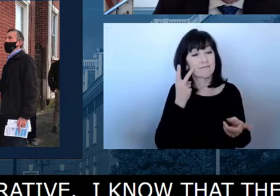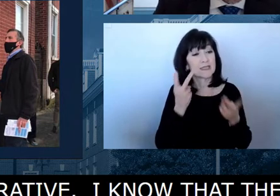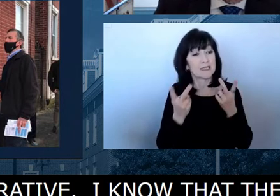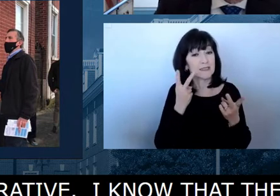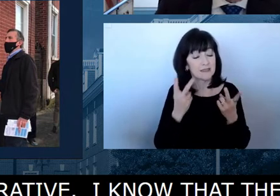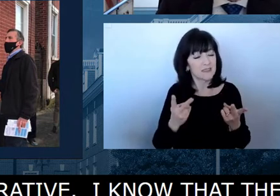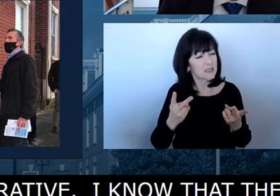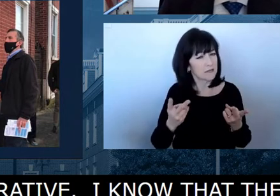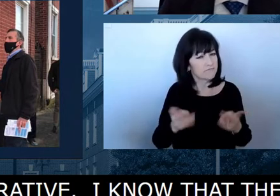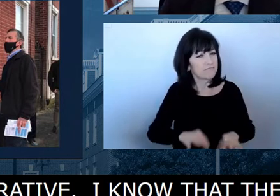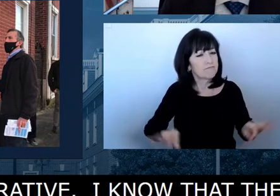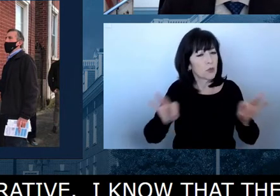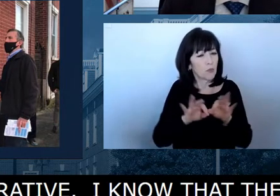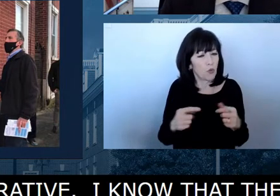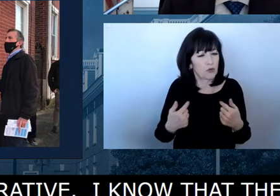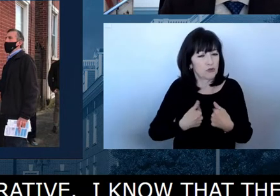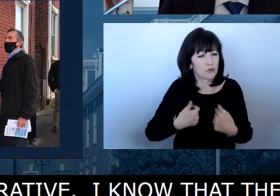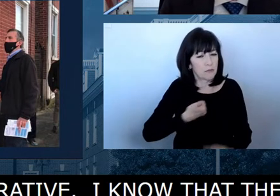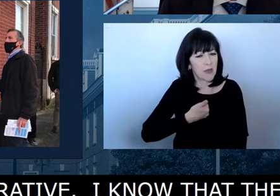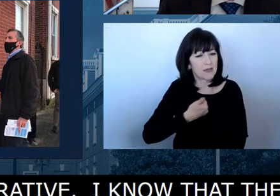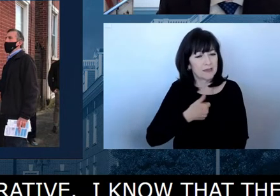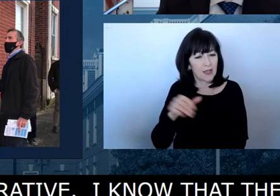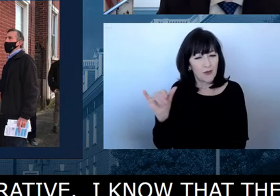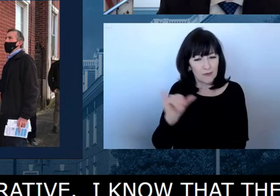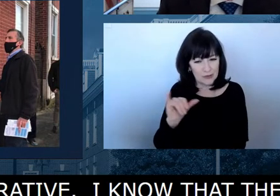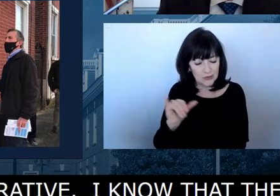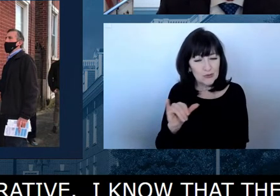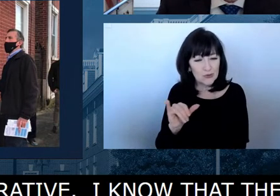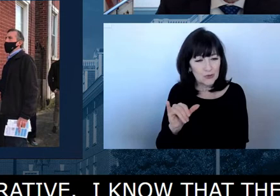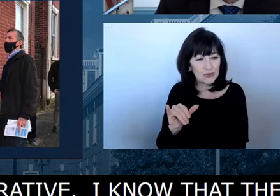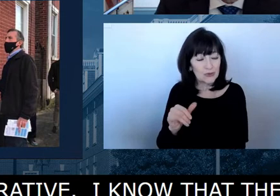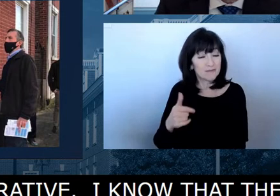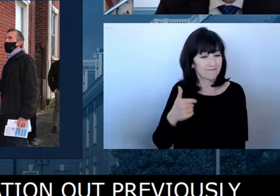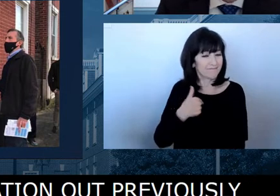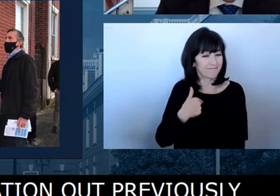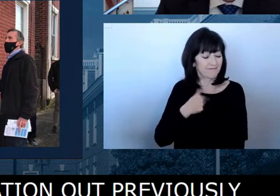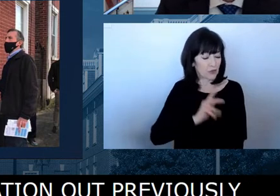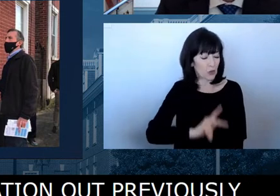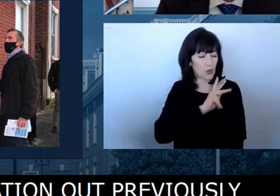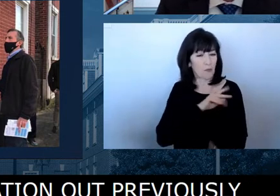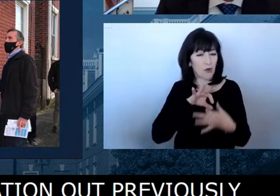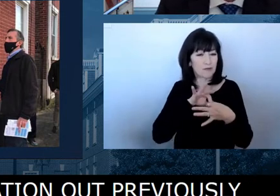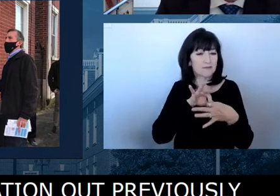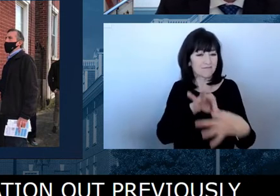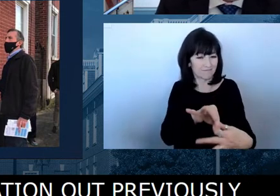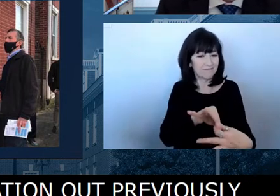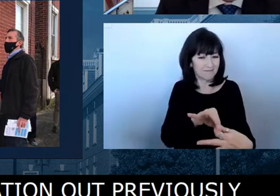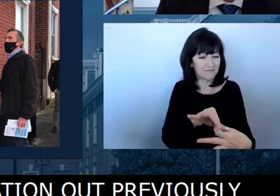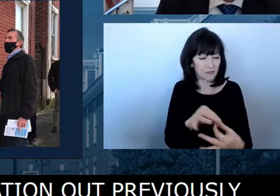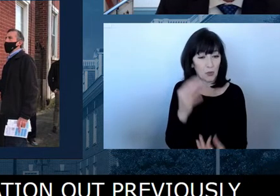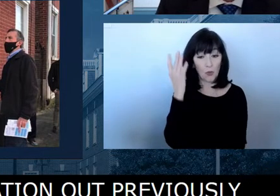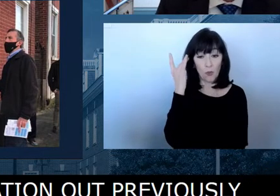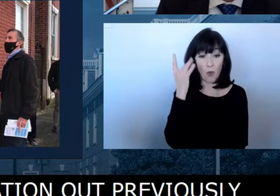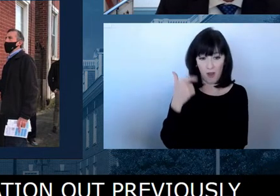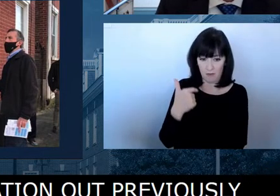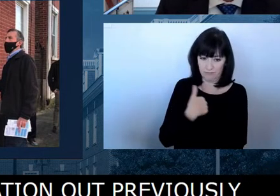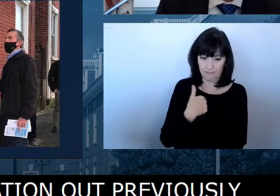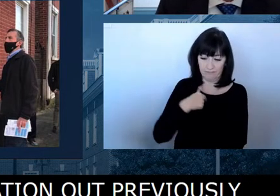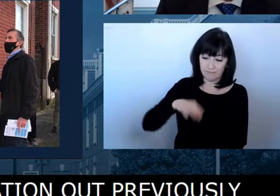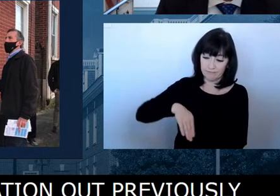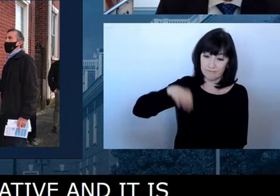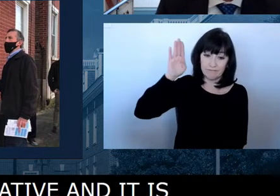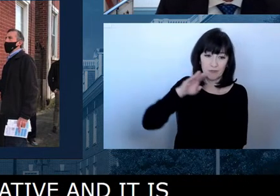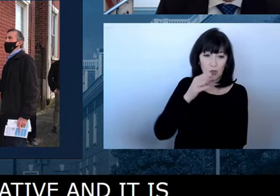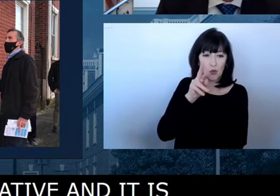me, similar to the governor. have a personal connection to this work, having been a product of the Brandywine school district